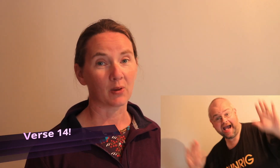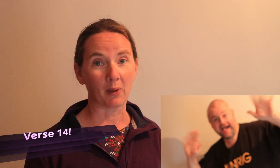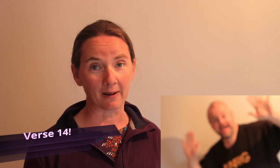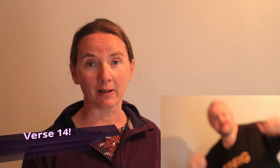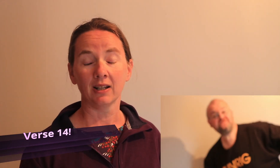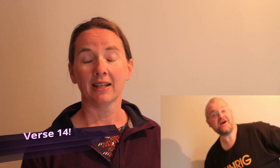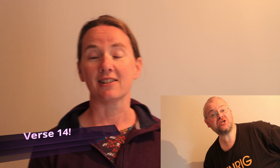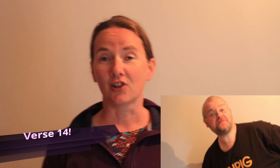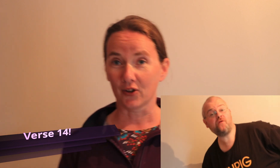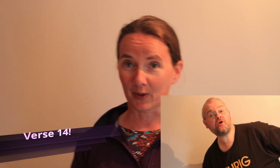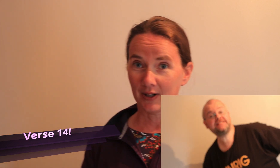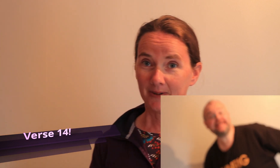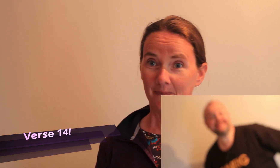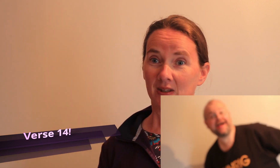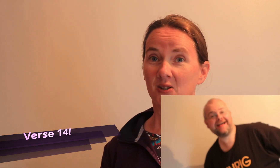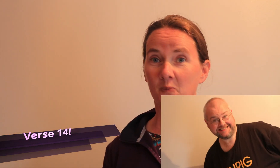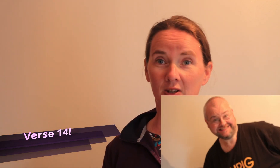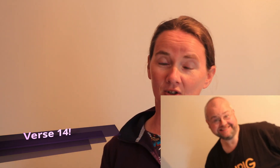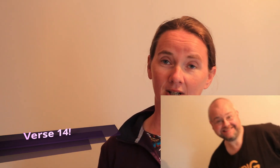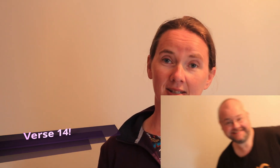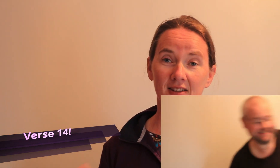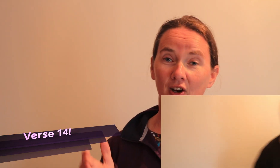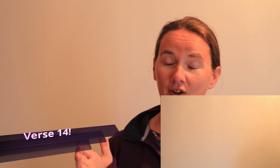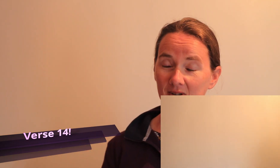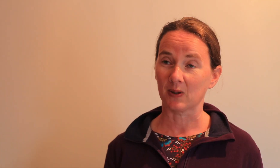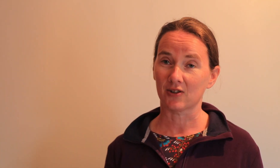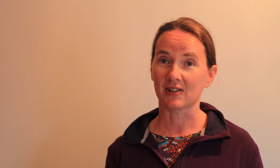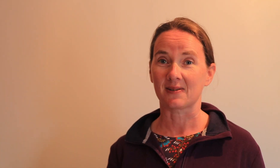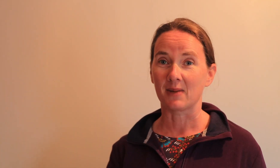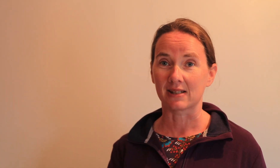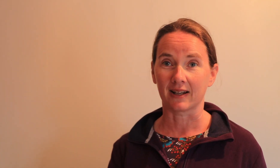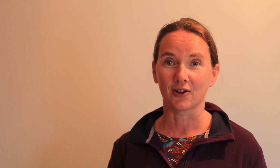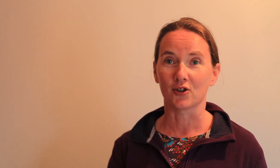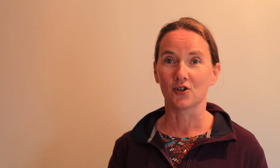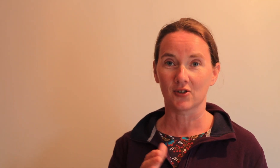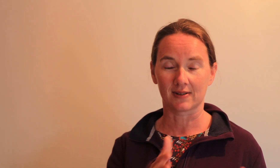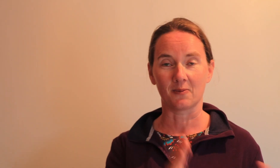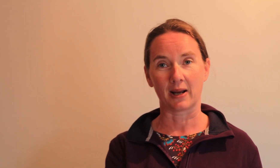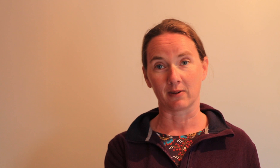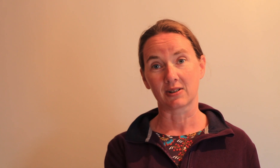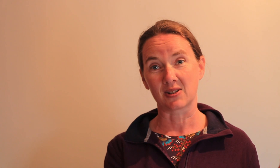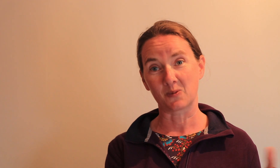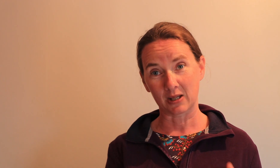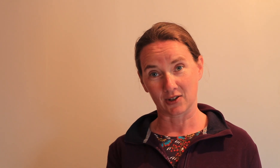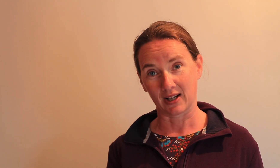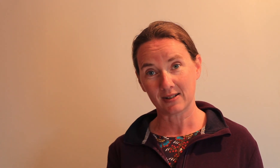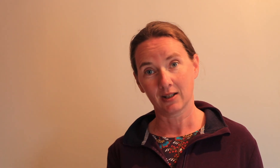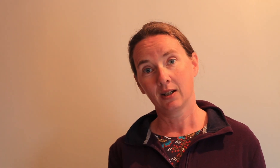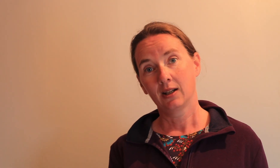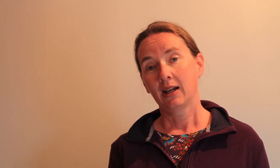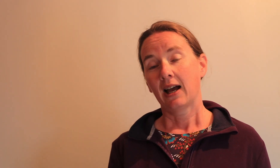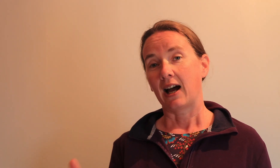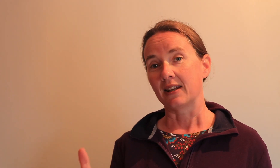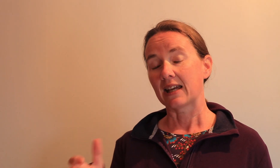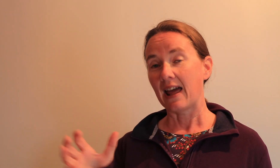the Bible is God's word speaks to us that's how God speaks to us it's amazing God uses the Bible to speak to us